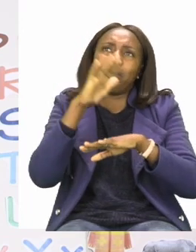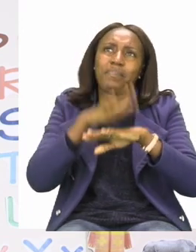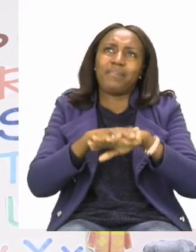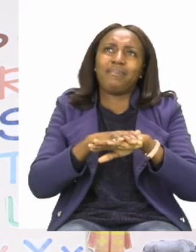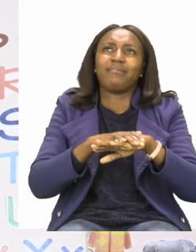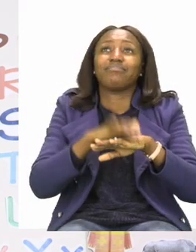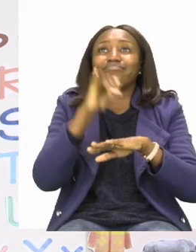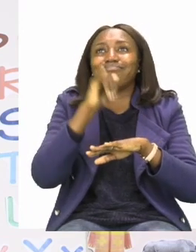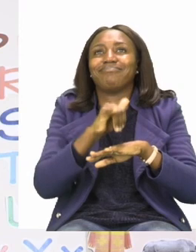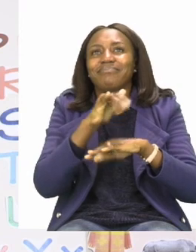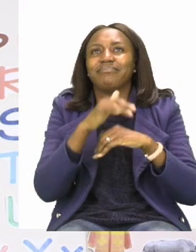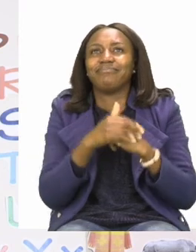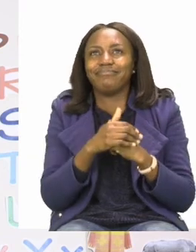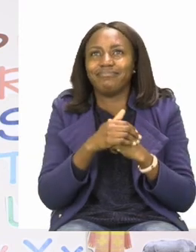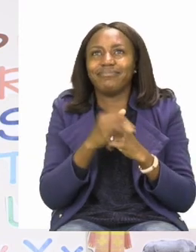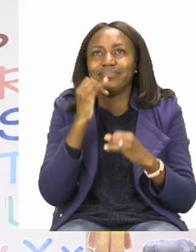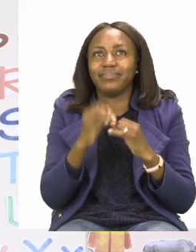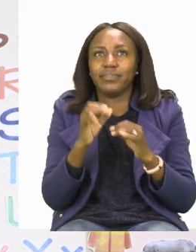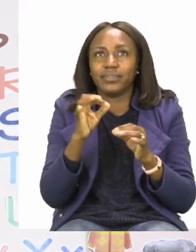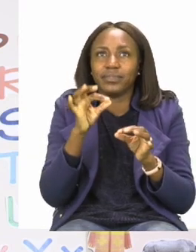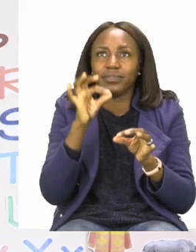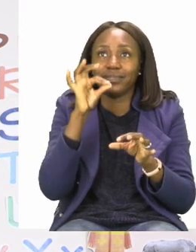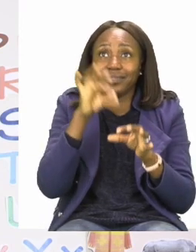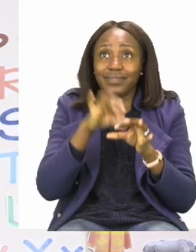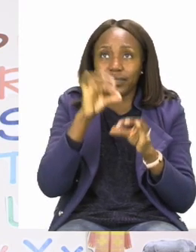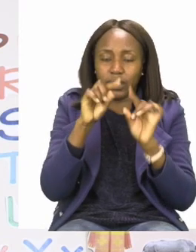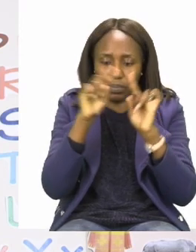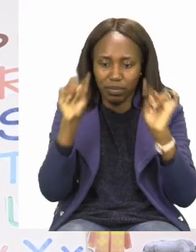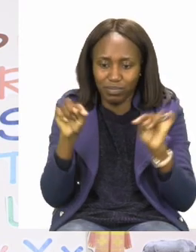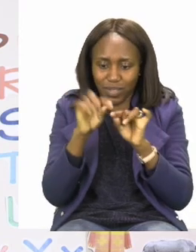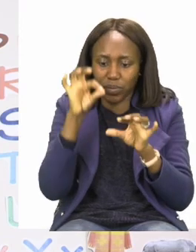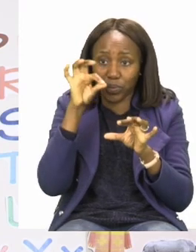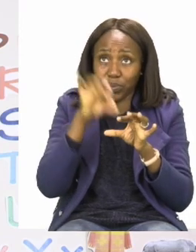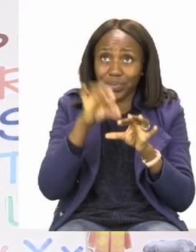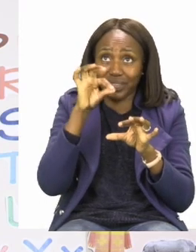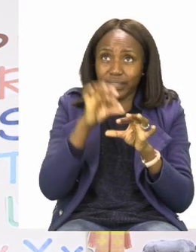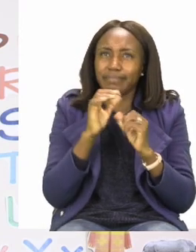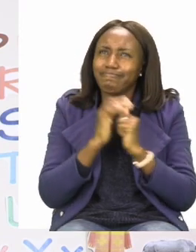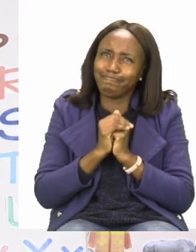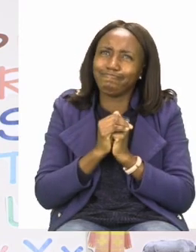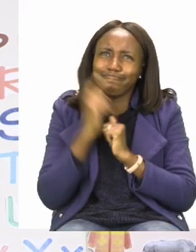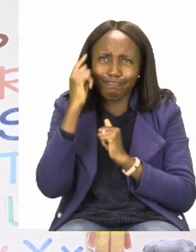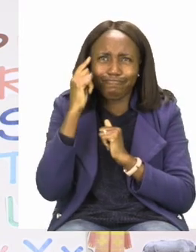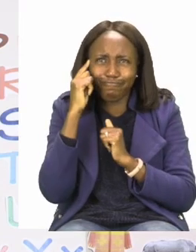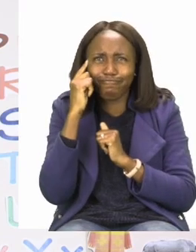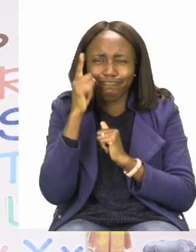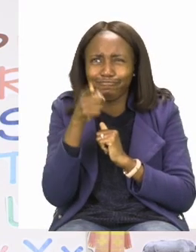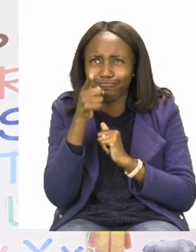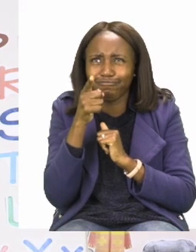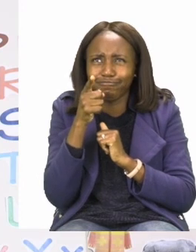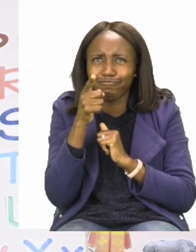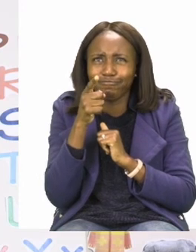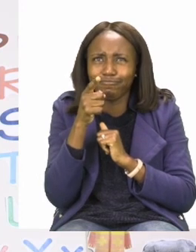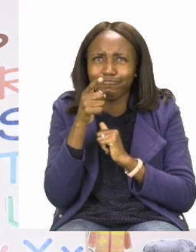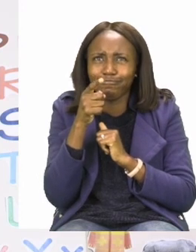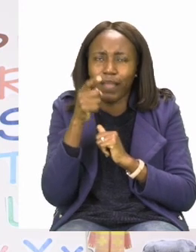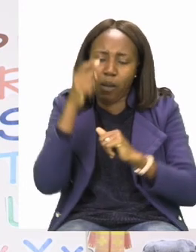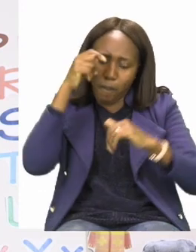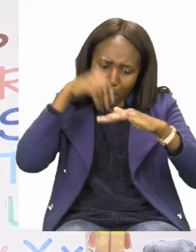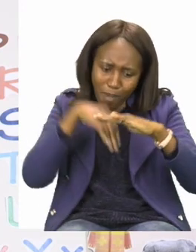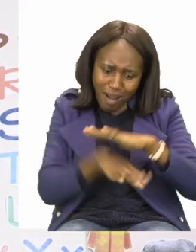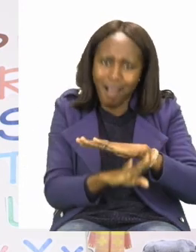Then last but not least, we have a tea bag. Now, I think the tea bag is going to sink.